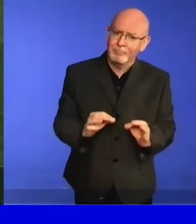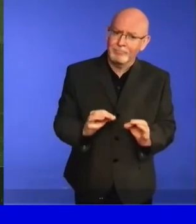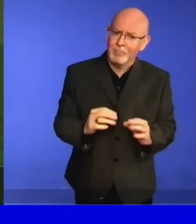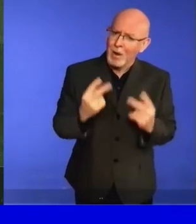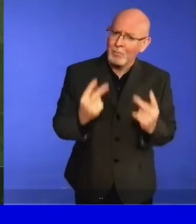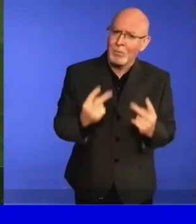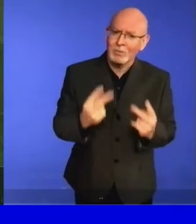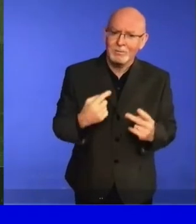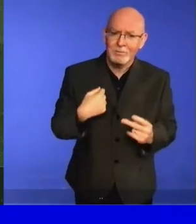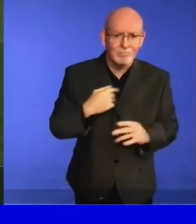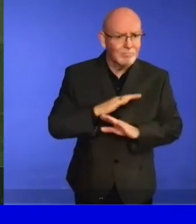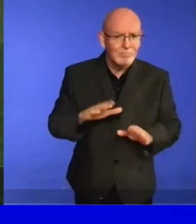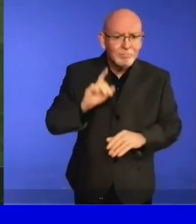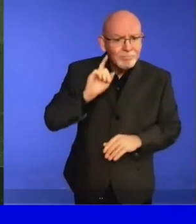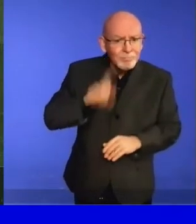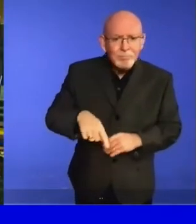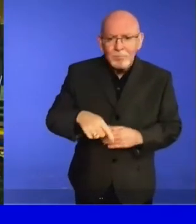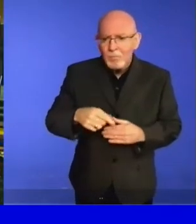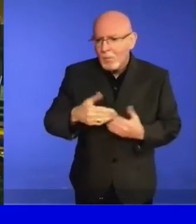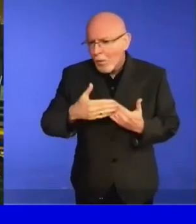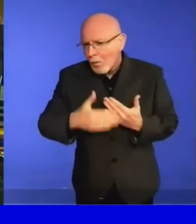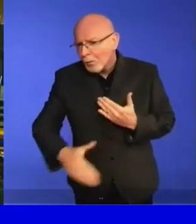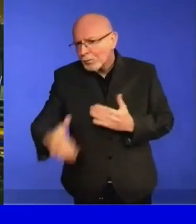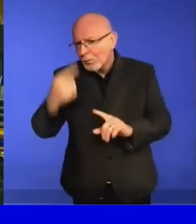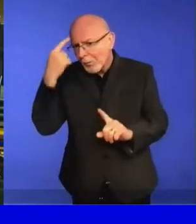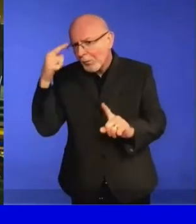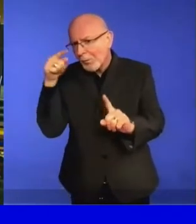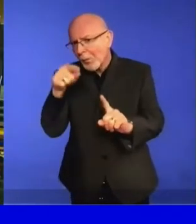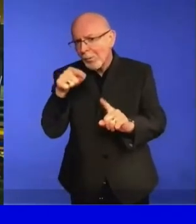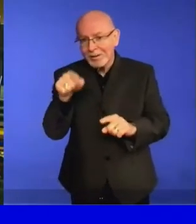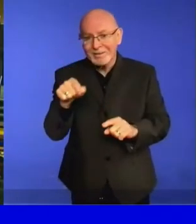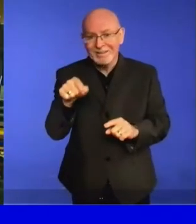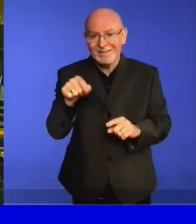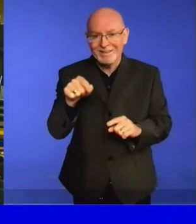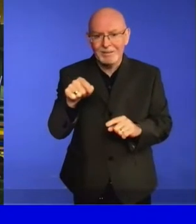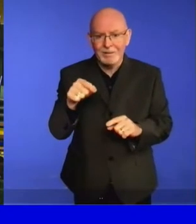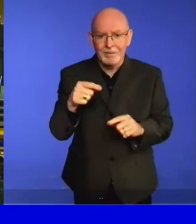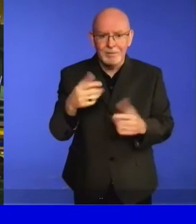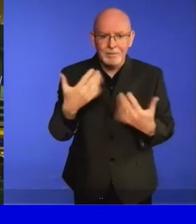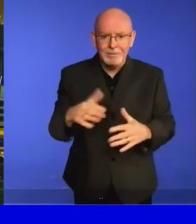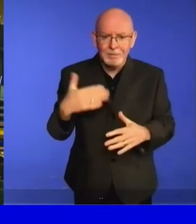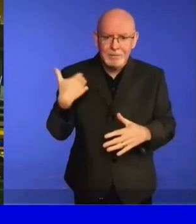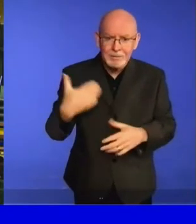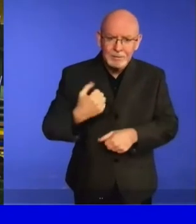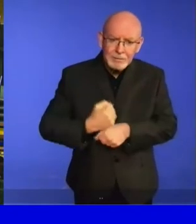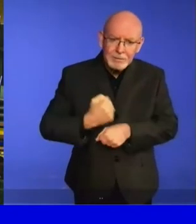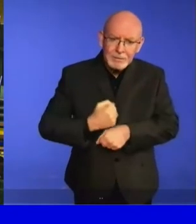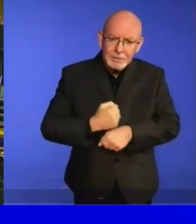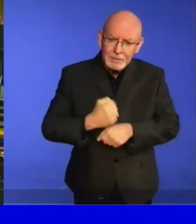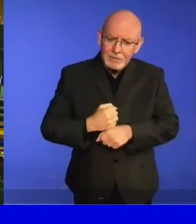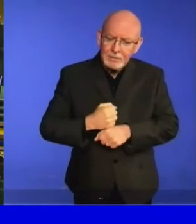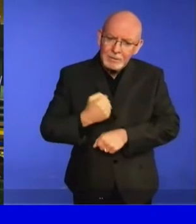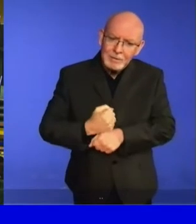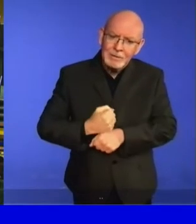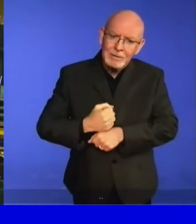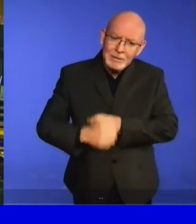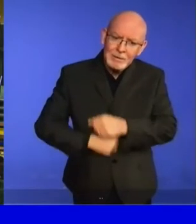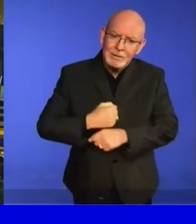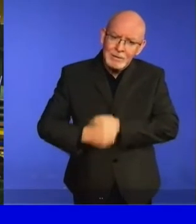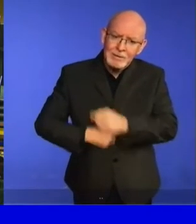three brief points to this end. First, as we look to the longer-term recovery from COVID-19,